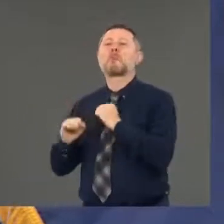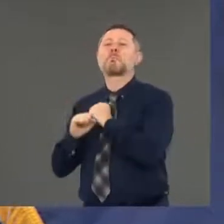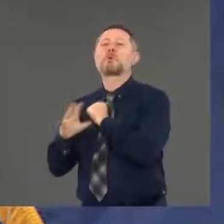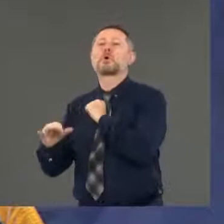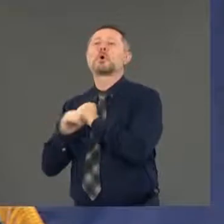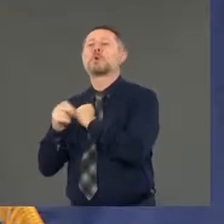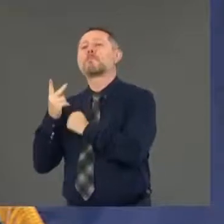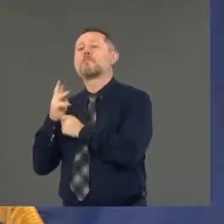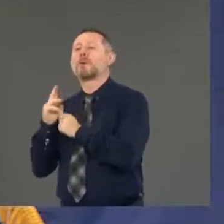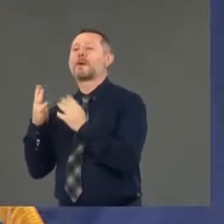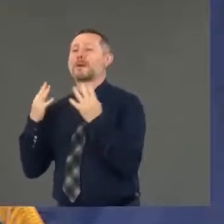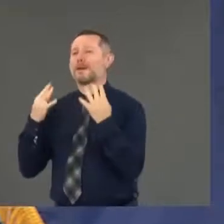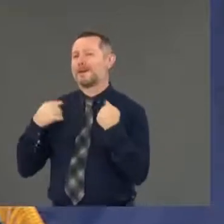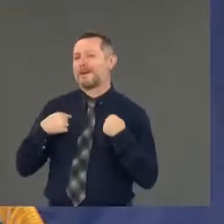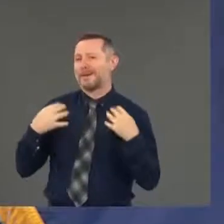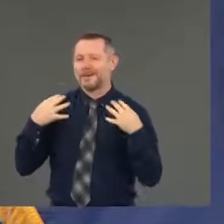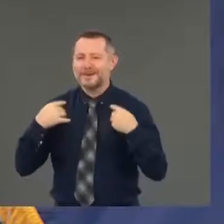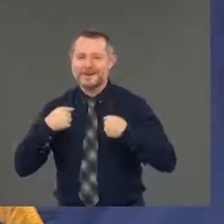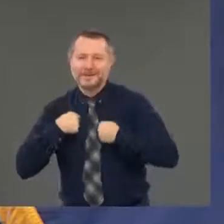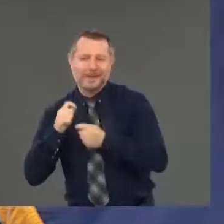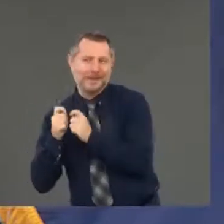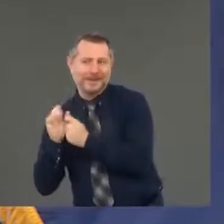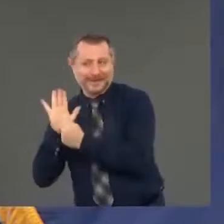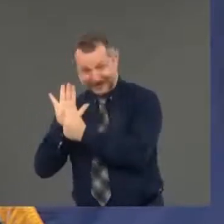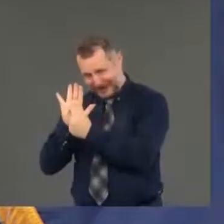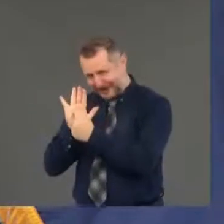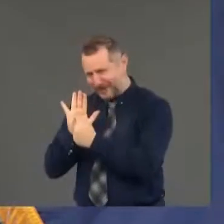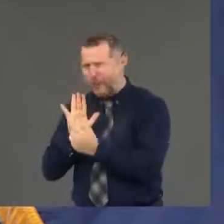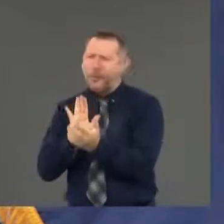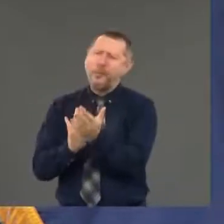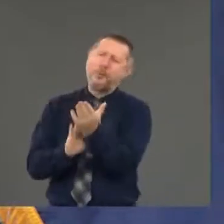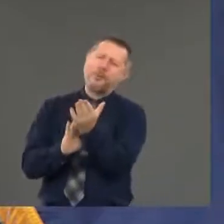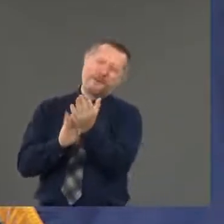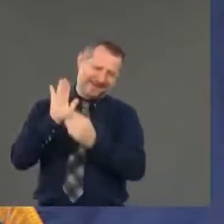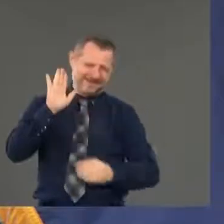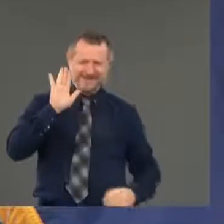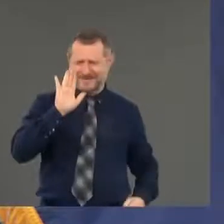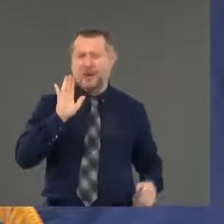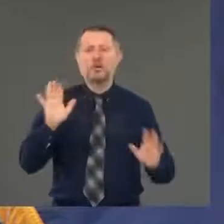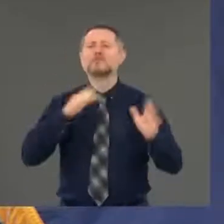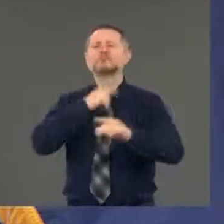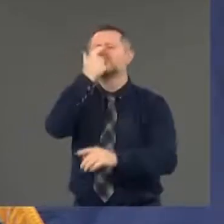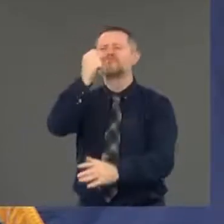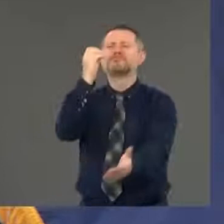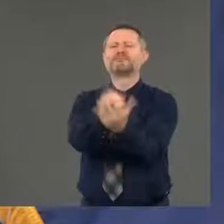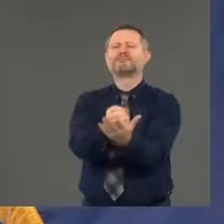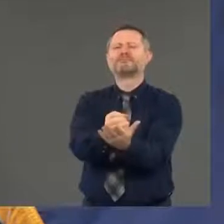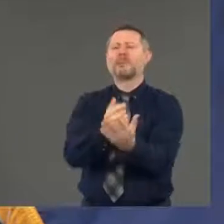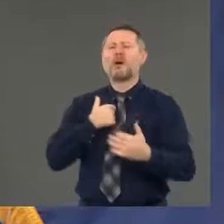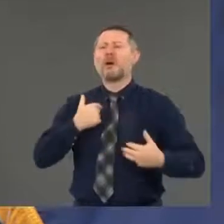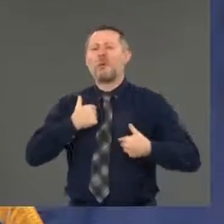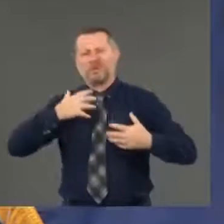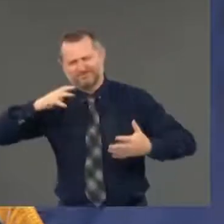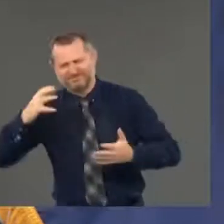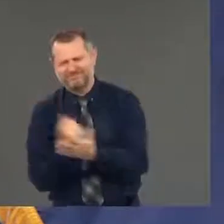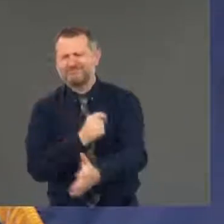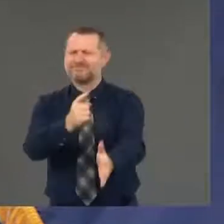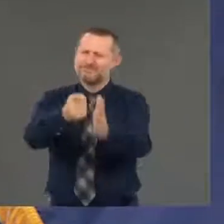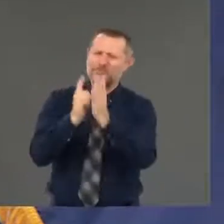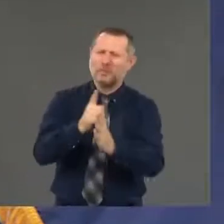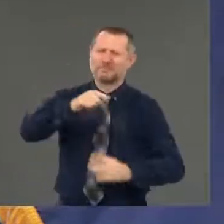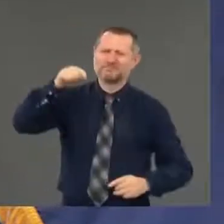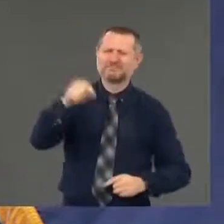not interested in that, right? You seize the moment, carpe diem, seize the moment, carpe momentum,